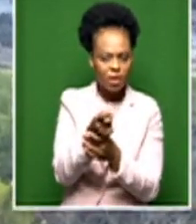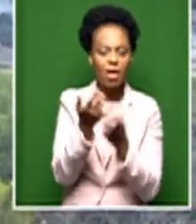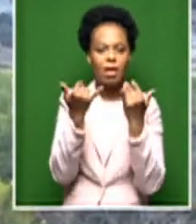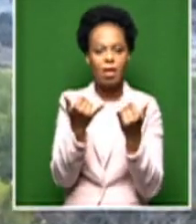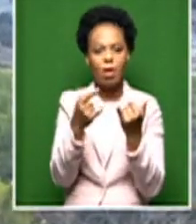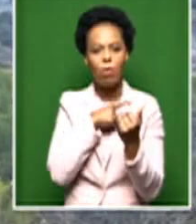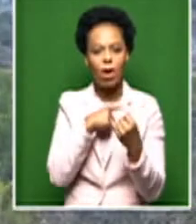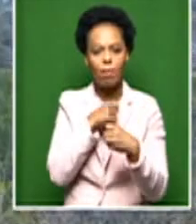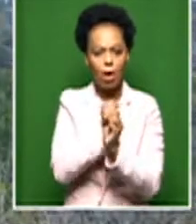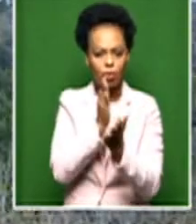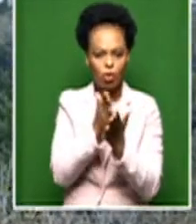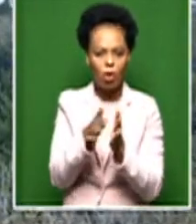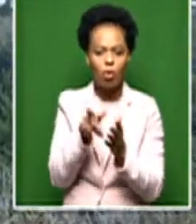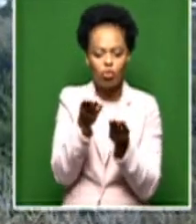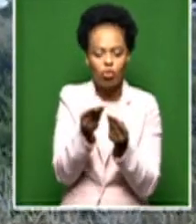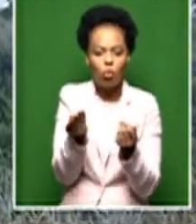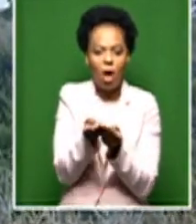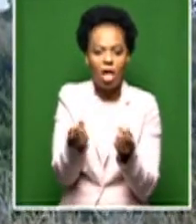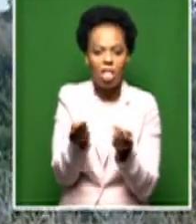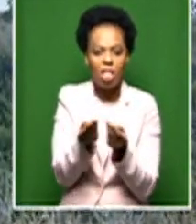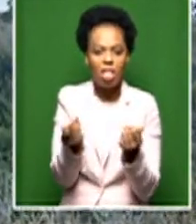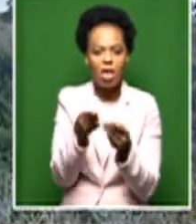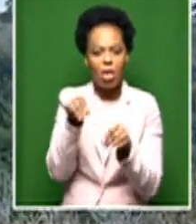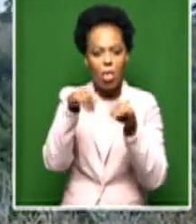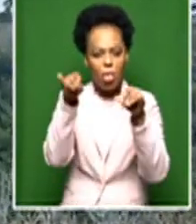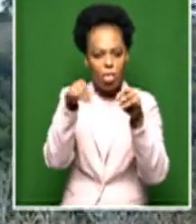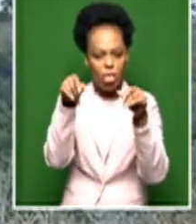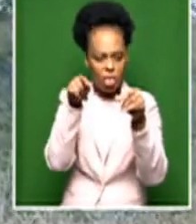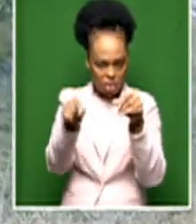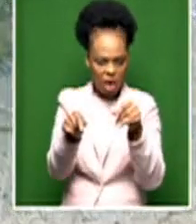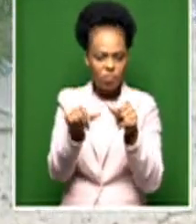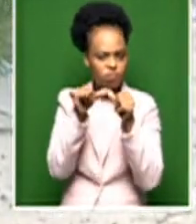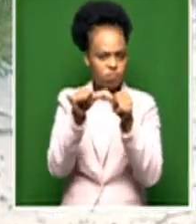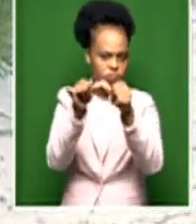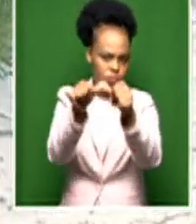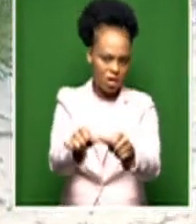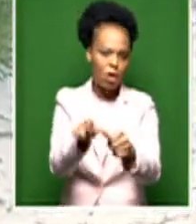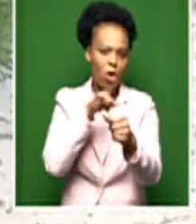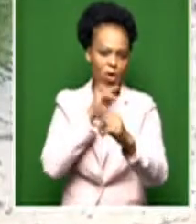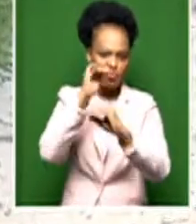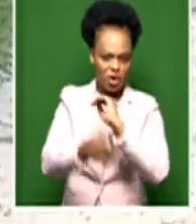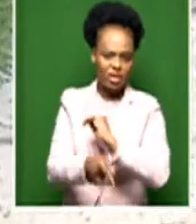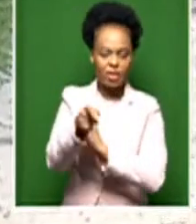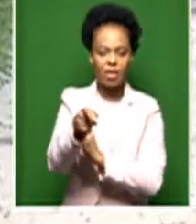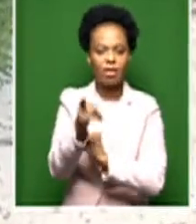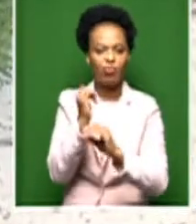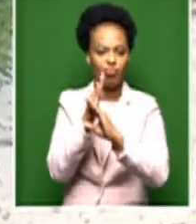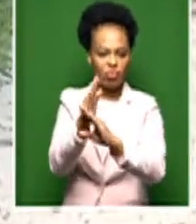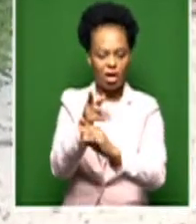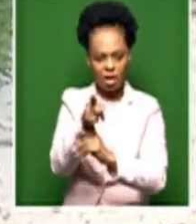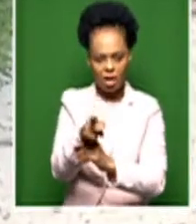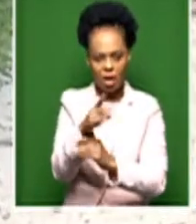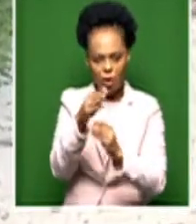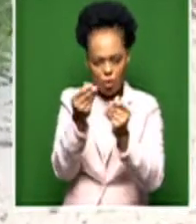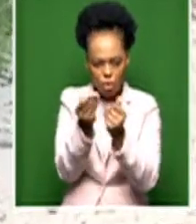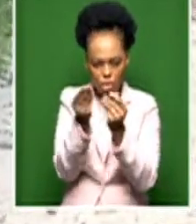ensure stability of the soil and preventing soil erosion. There are many alien invasive species within